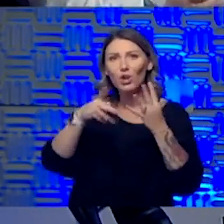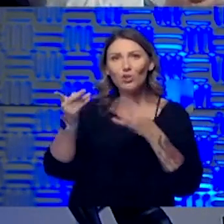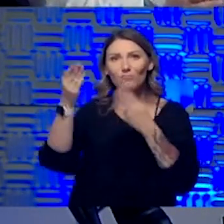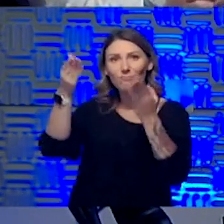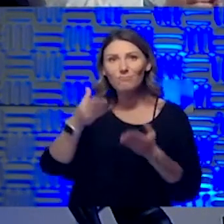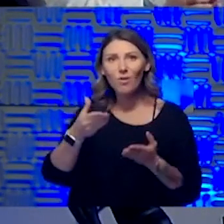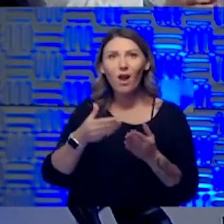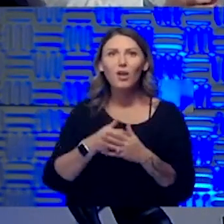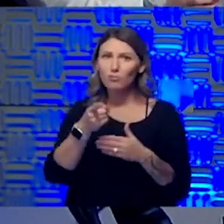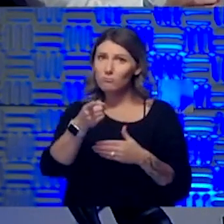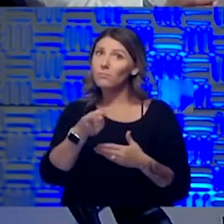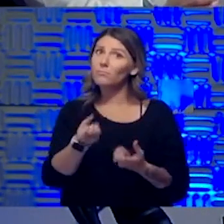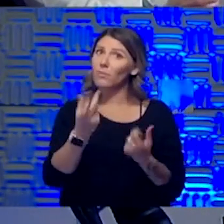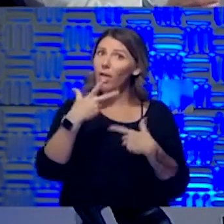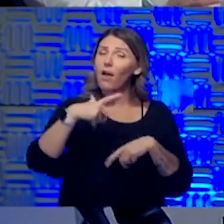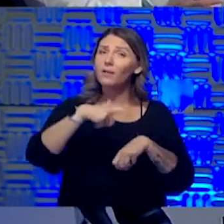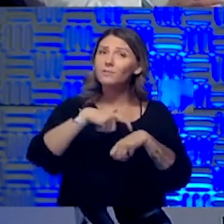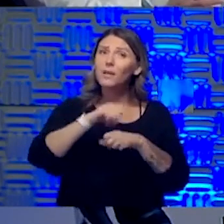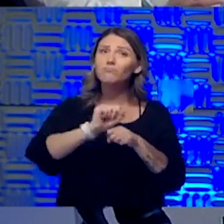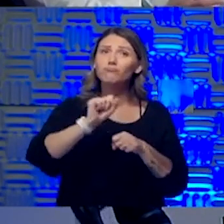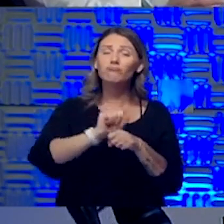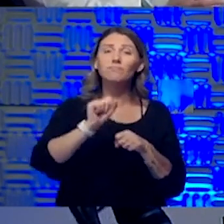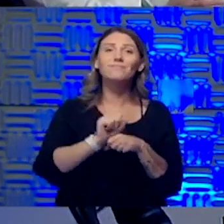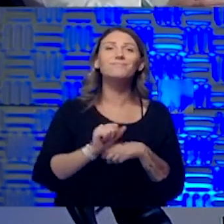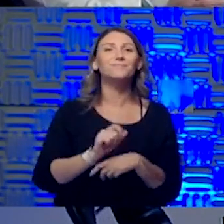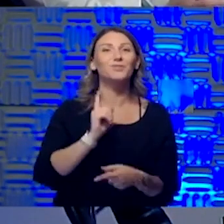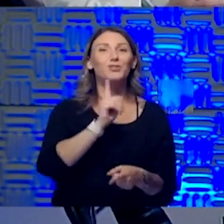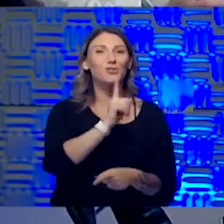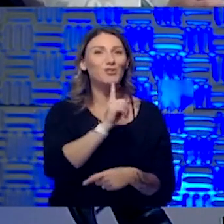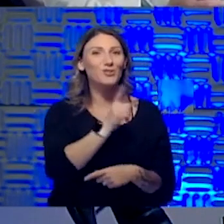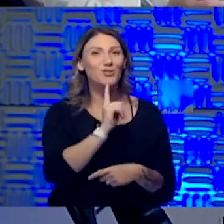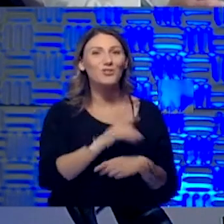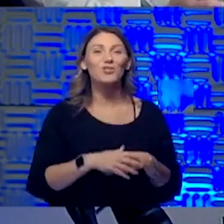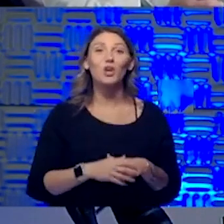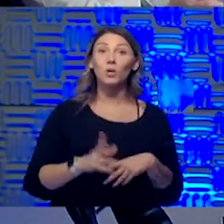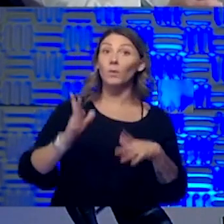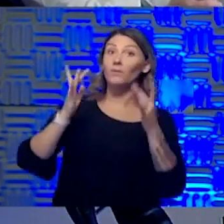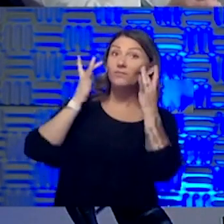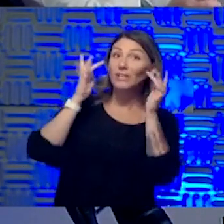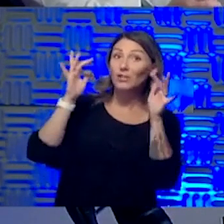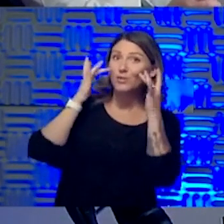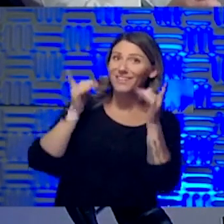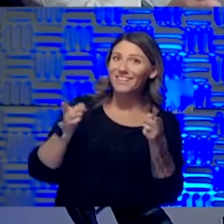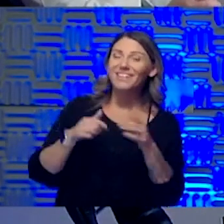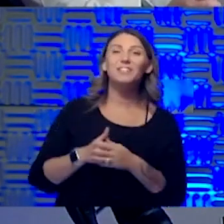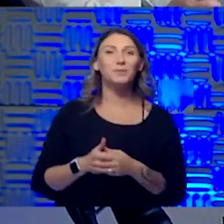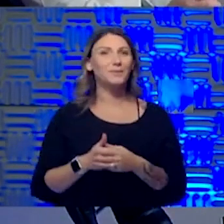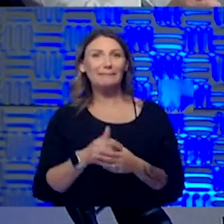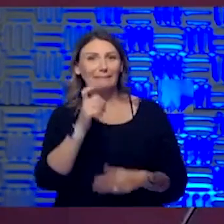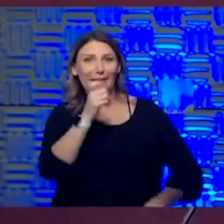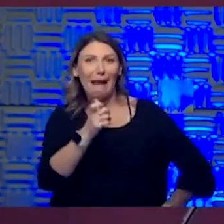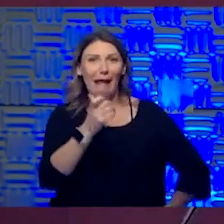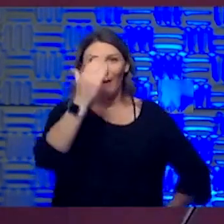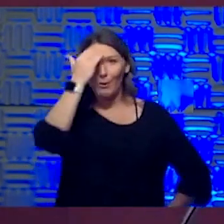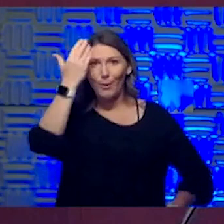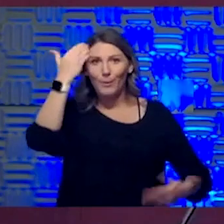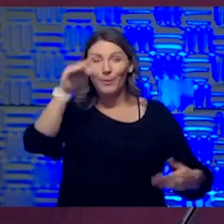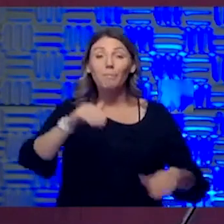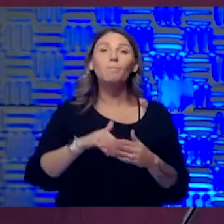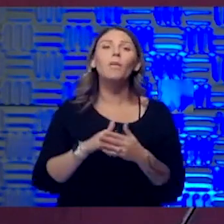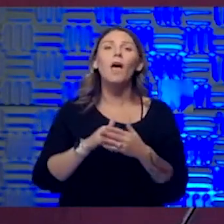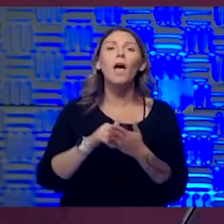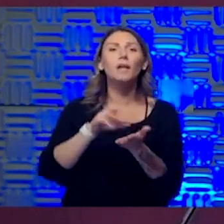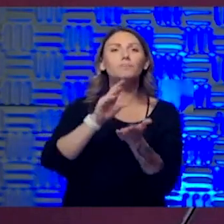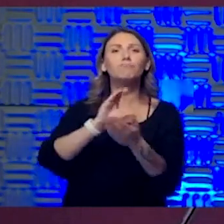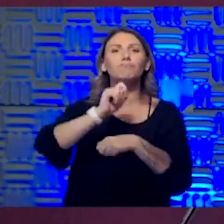time on this. Sure. Sure. You know, as I've been trying to get, you know, of course, visually for those of us that aren't educated. Right. Right. I laid out some waves that